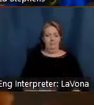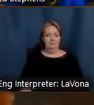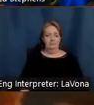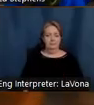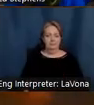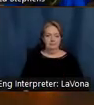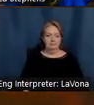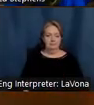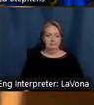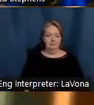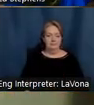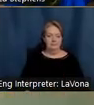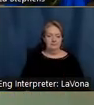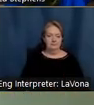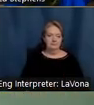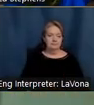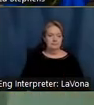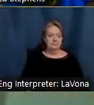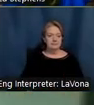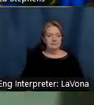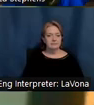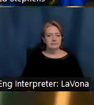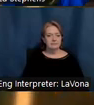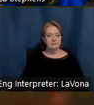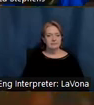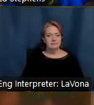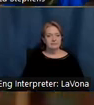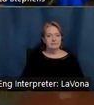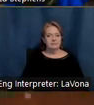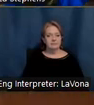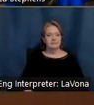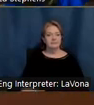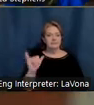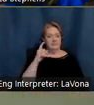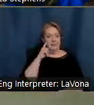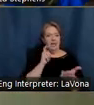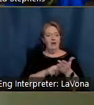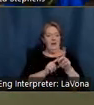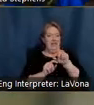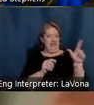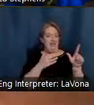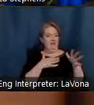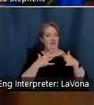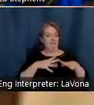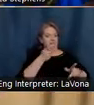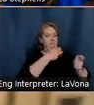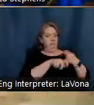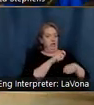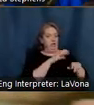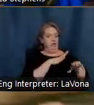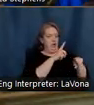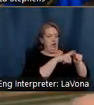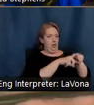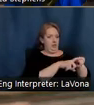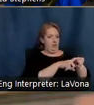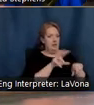Moving on to the next room is on the left a changing closet and on the right is the original